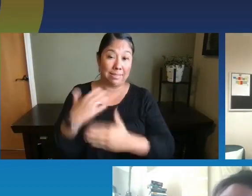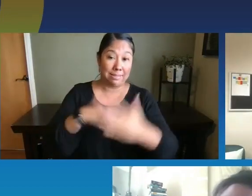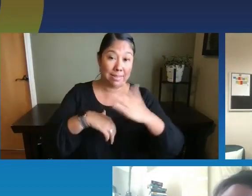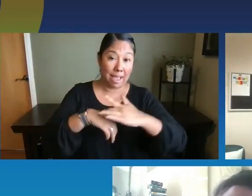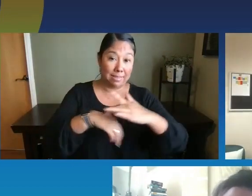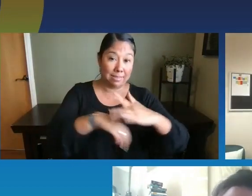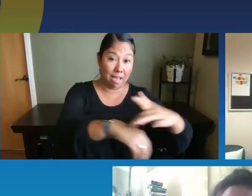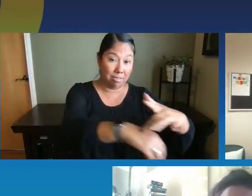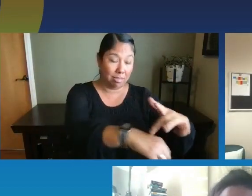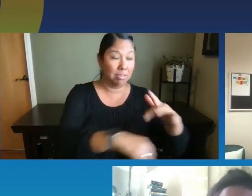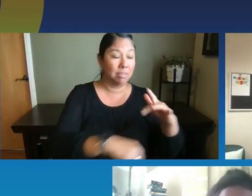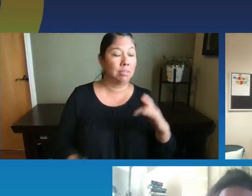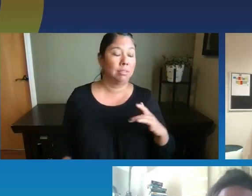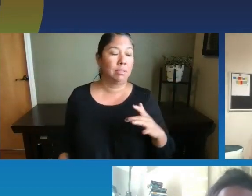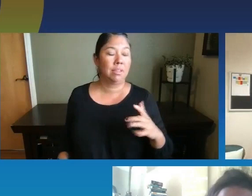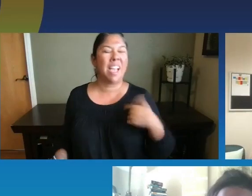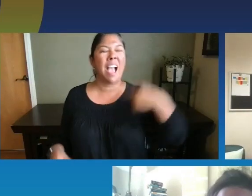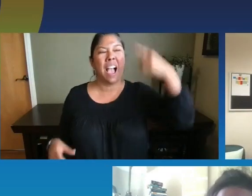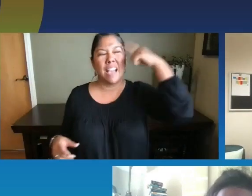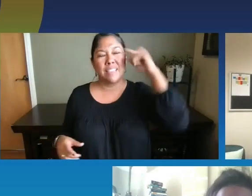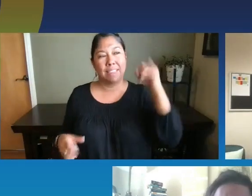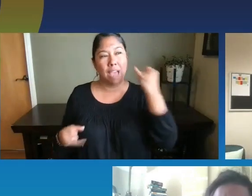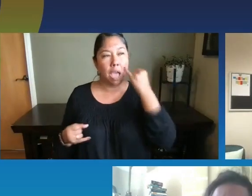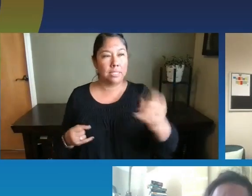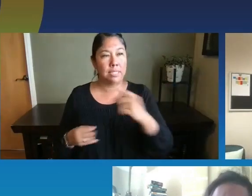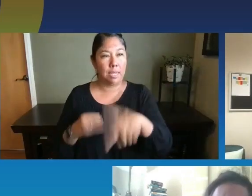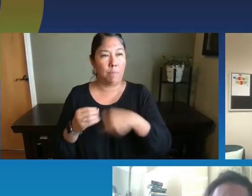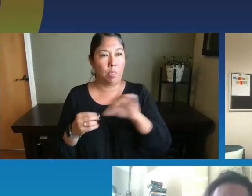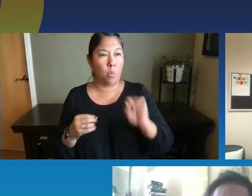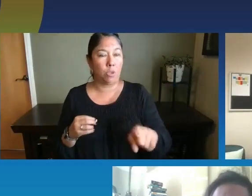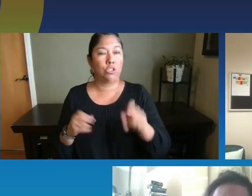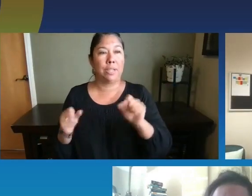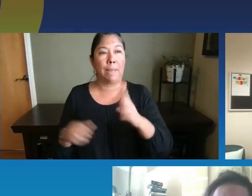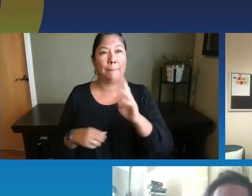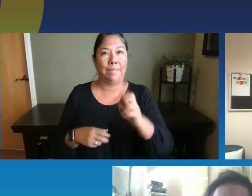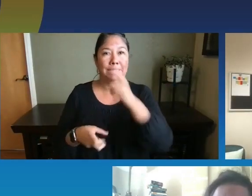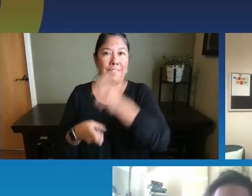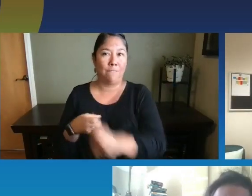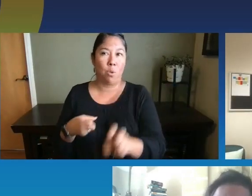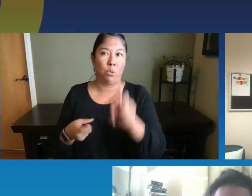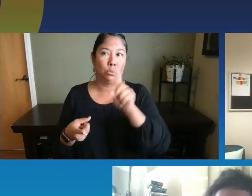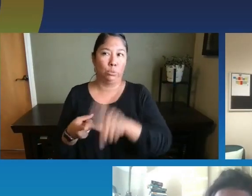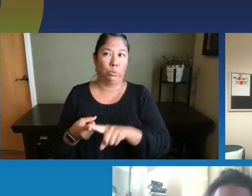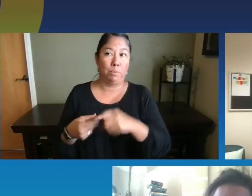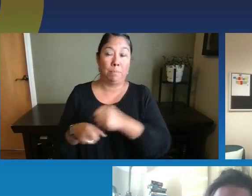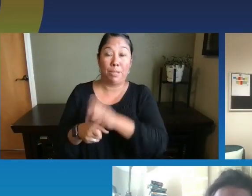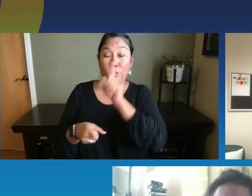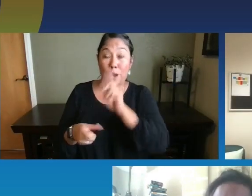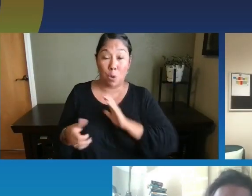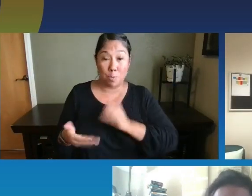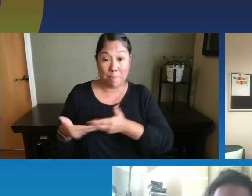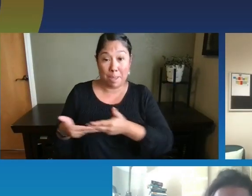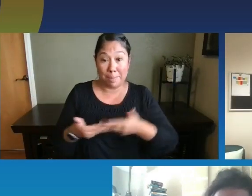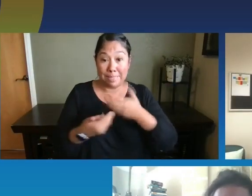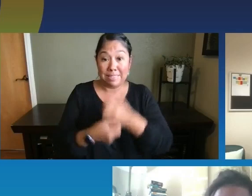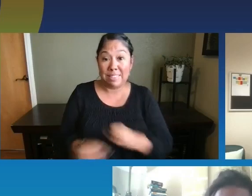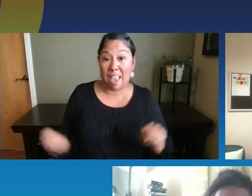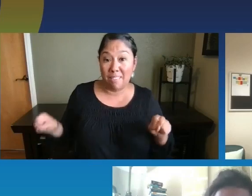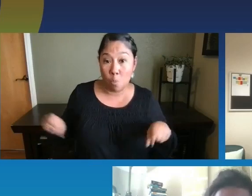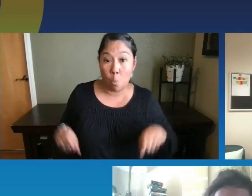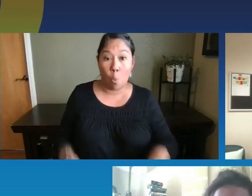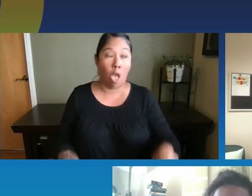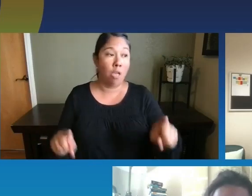tactile? Yeah, think the, the idea of the question is, it can be difficult, uh, to make sure that our babies are safe while they're